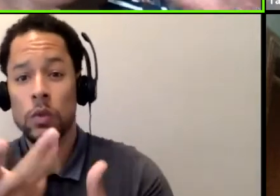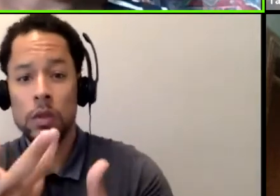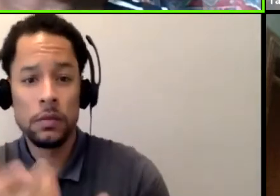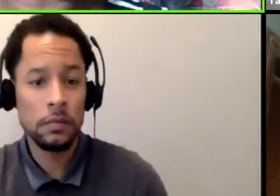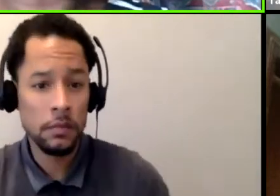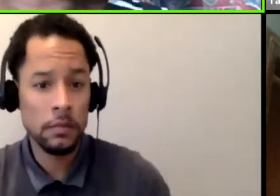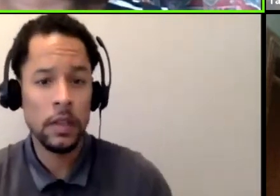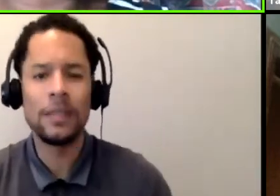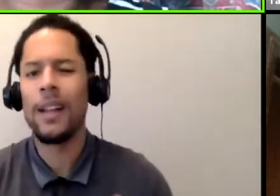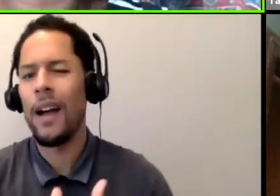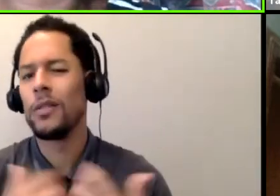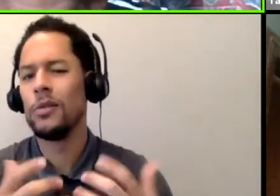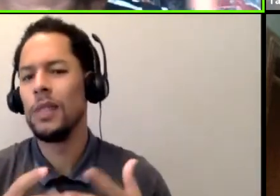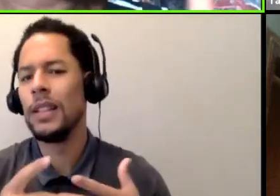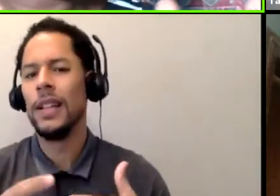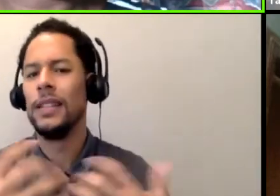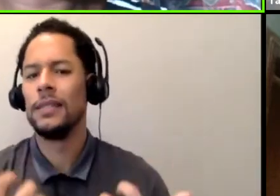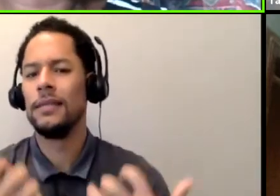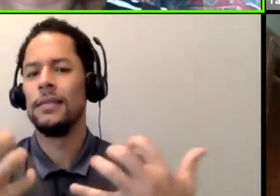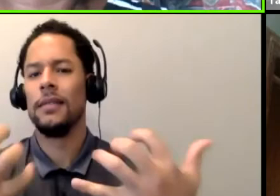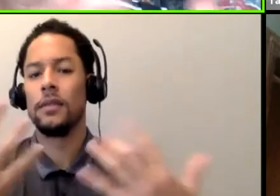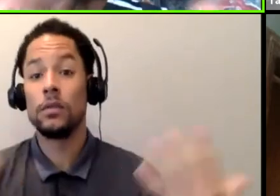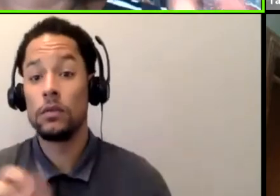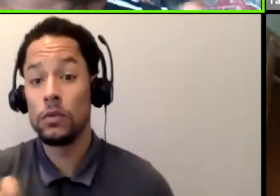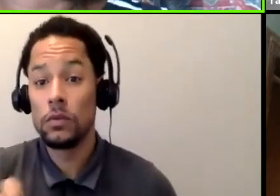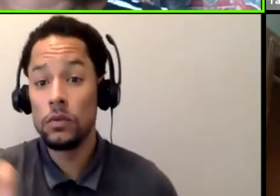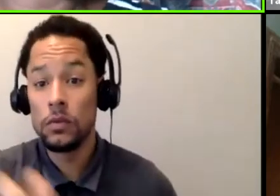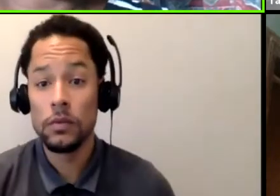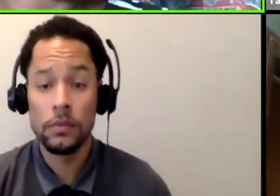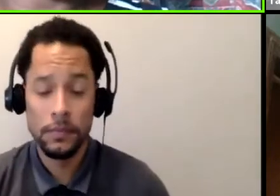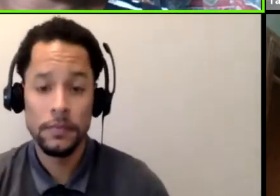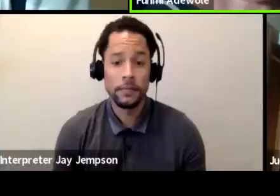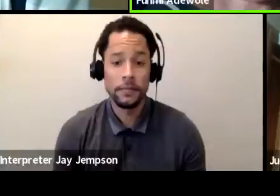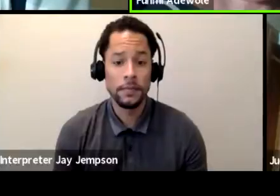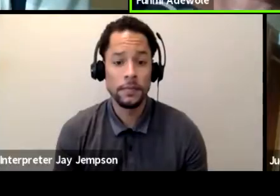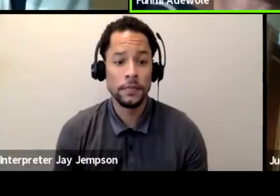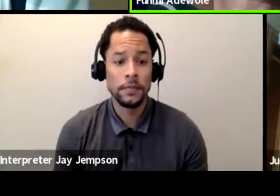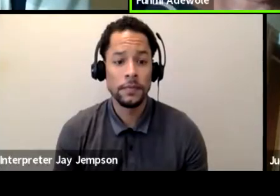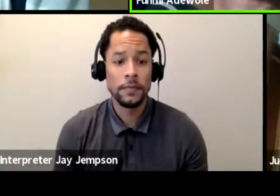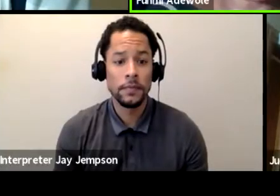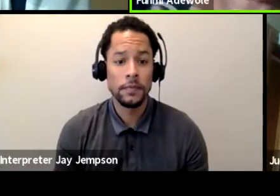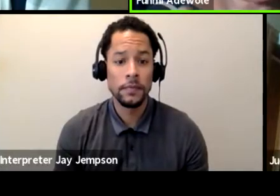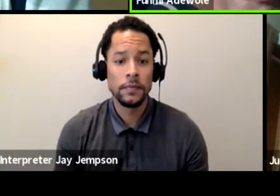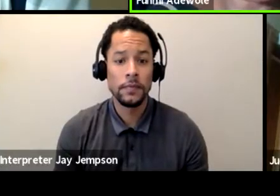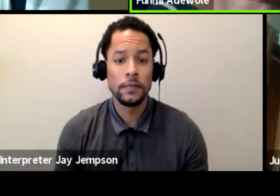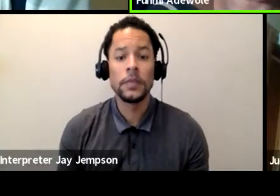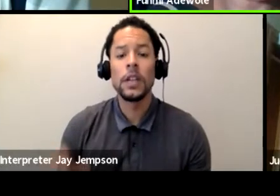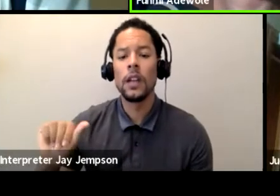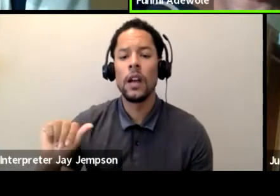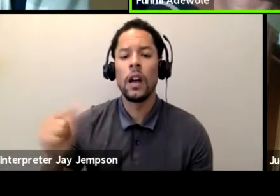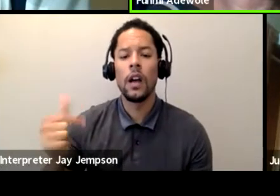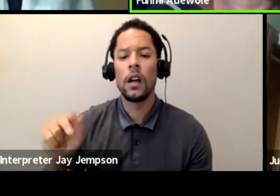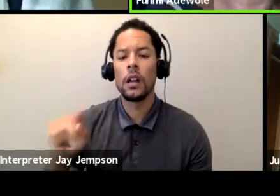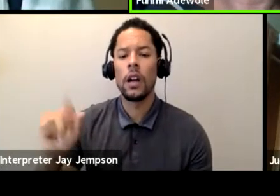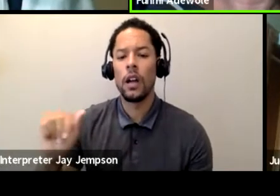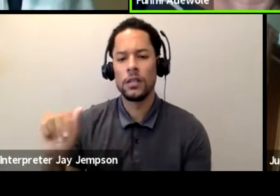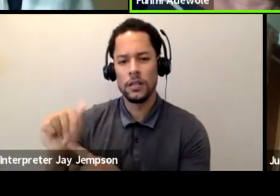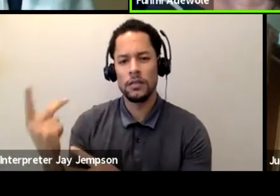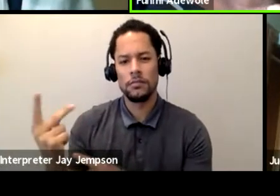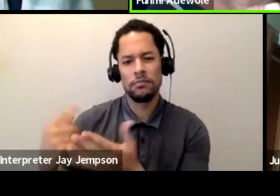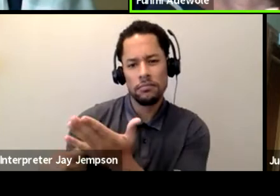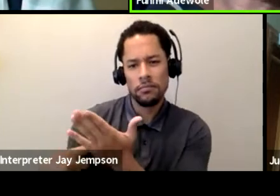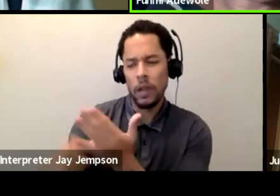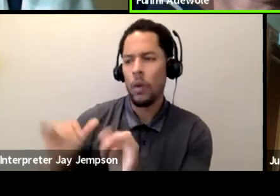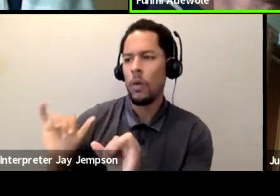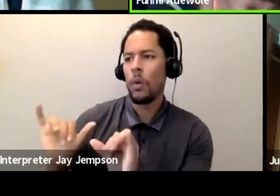But dramaturgy, as we were, Aganza brought up some issues earlier, and we were talking about dramaturgy as how does